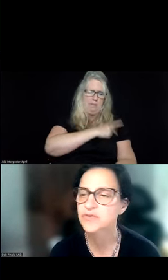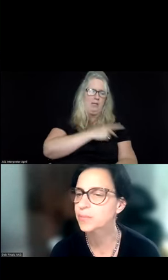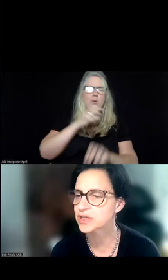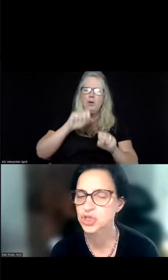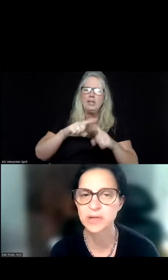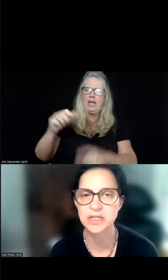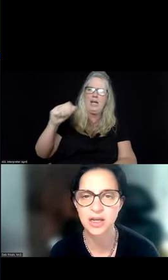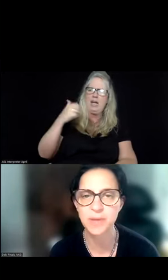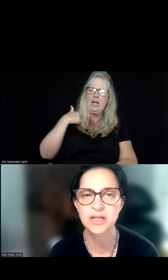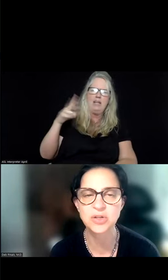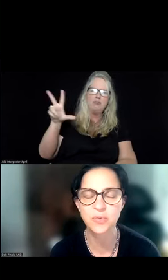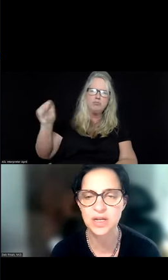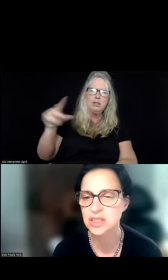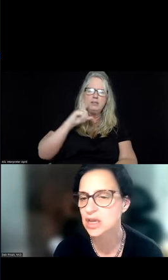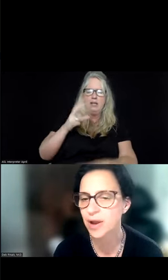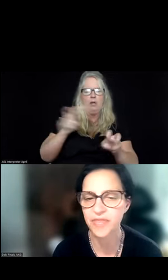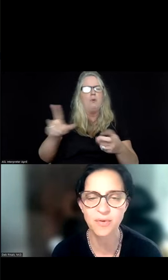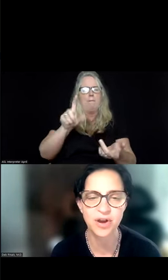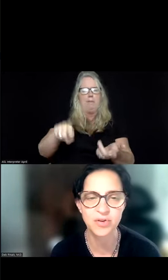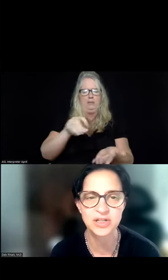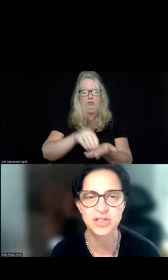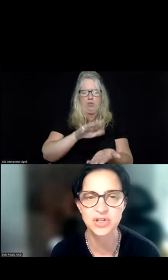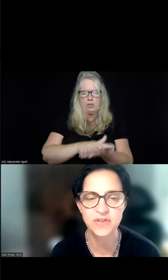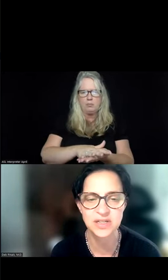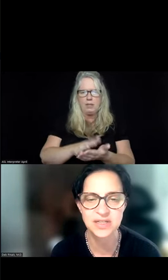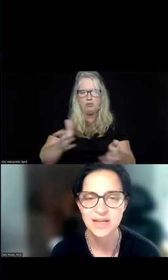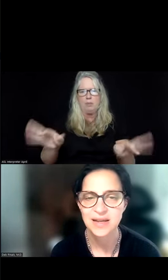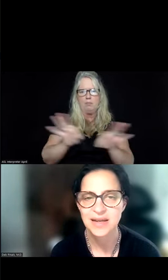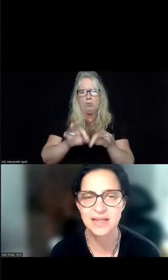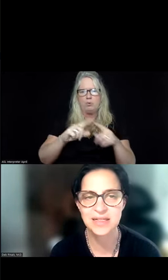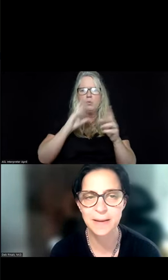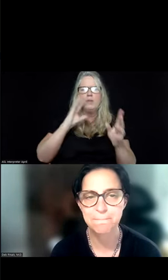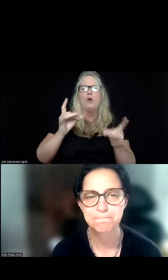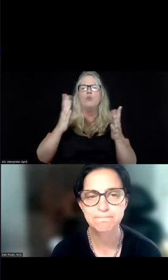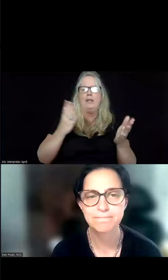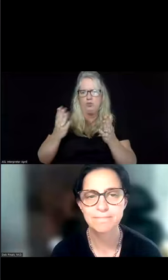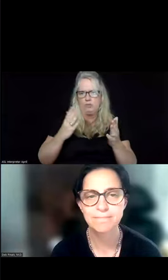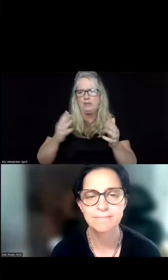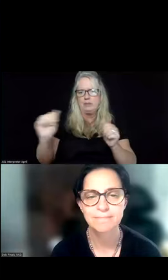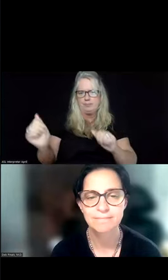transfer, but this should be documented. So we need to think about that with our crisis services. Next slide.